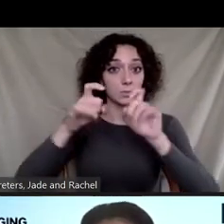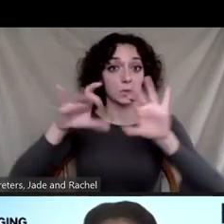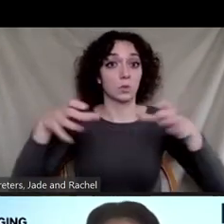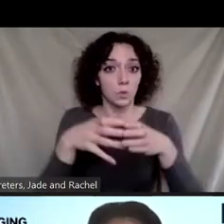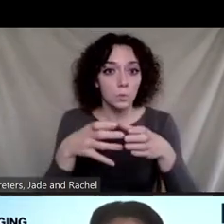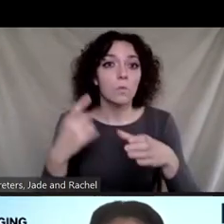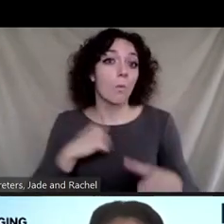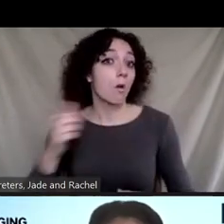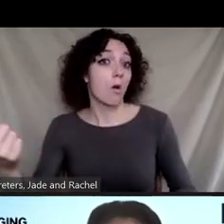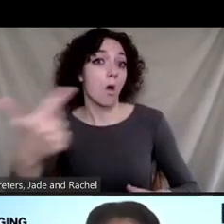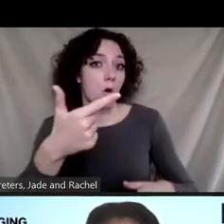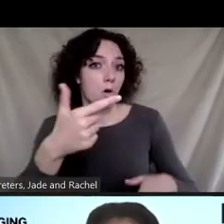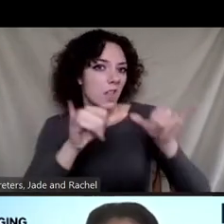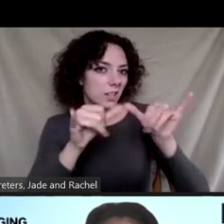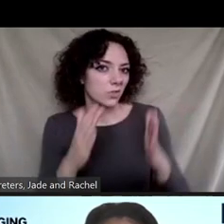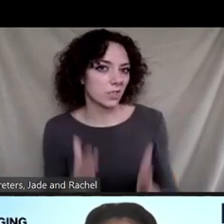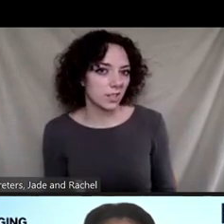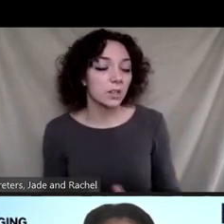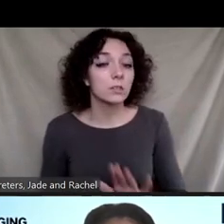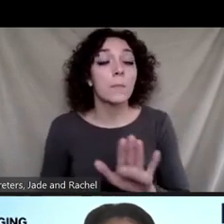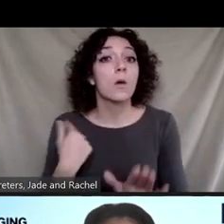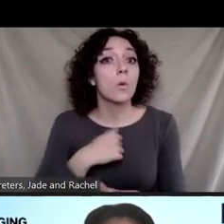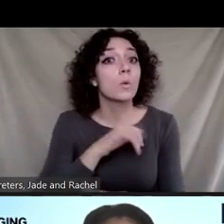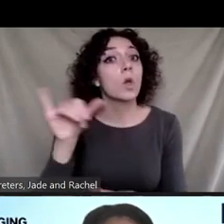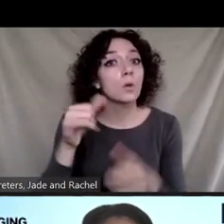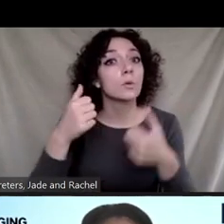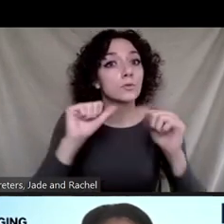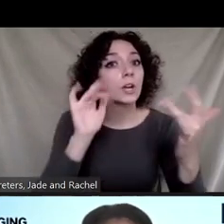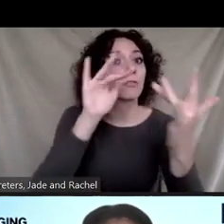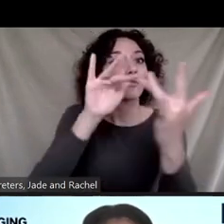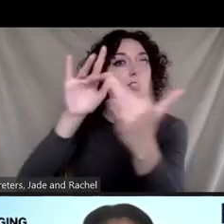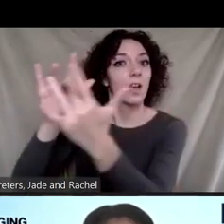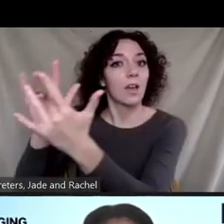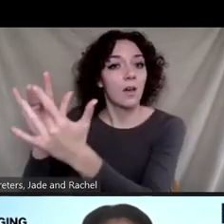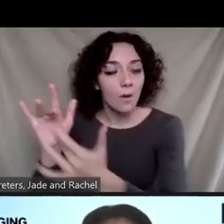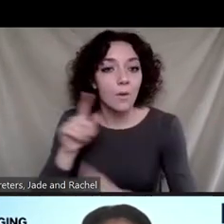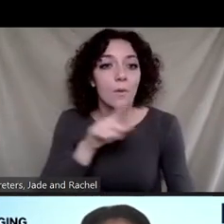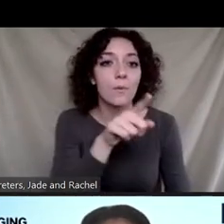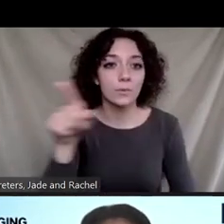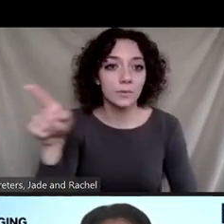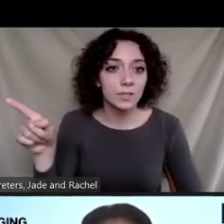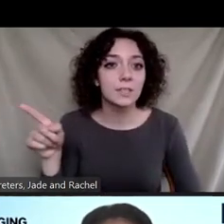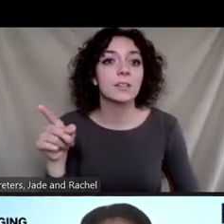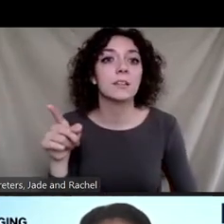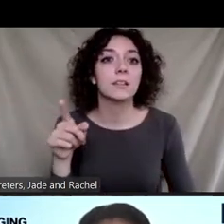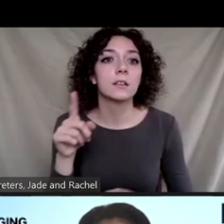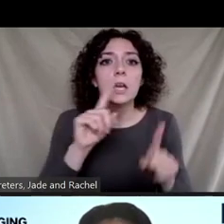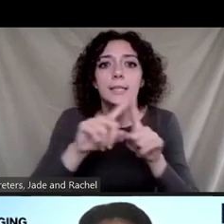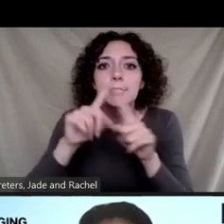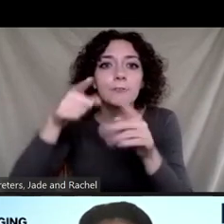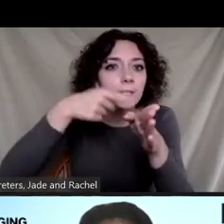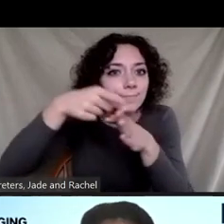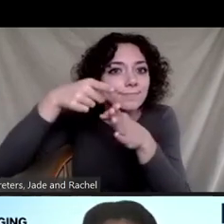engineers. However, we also tried to, you know, reach out to the, um, interdisciplinary scholars,